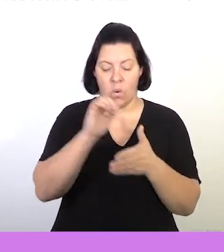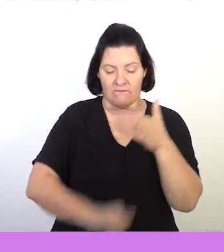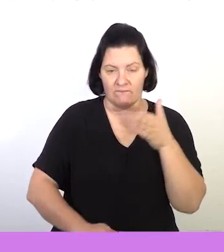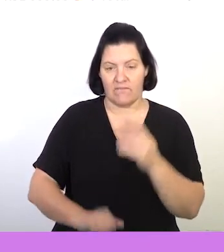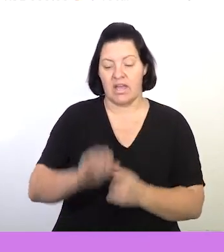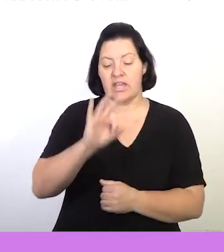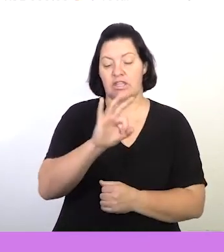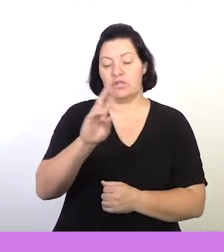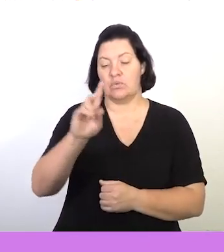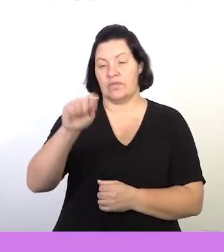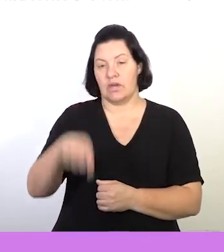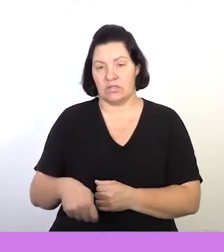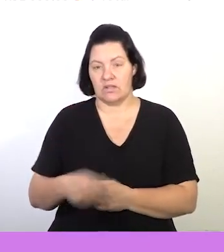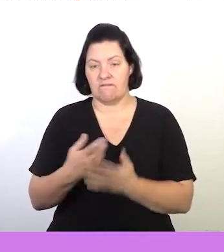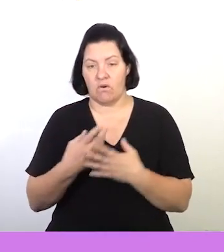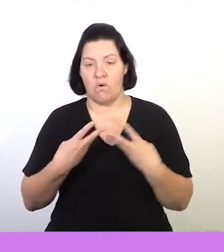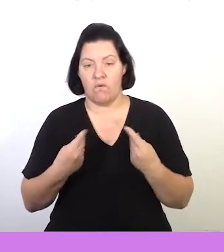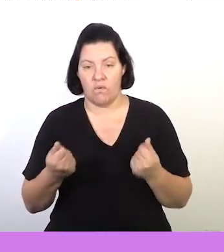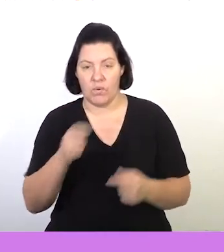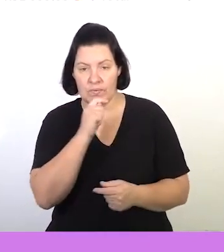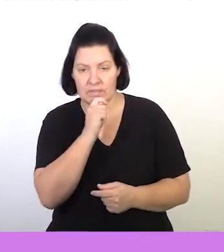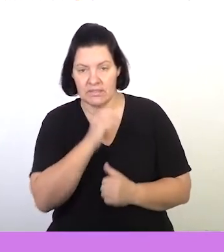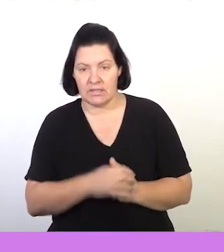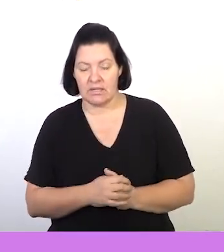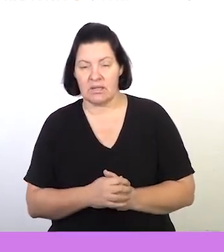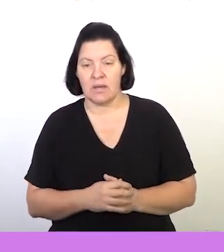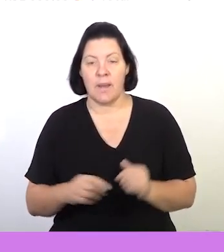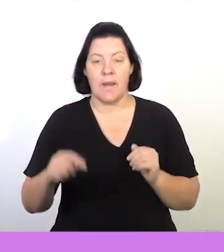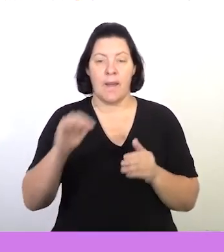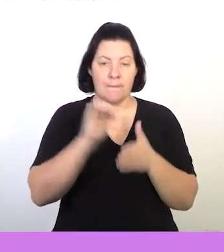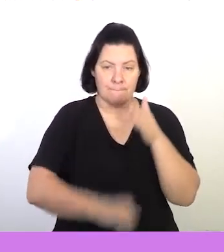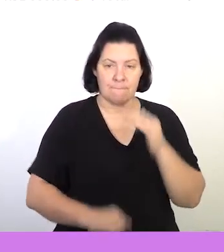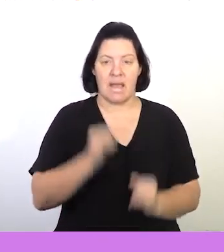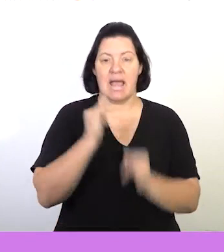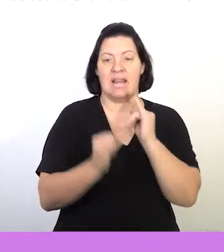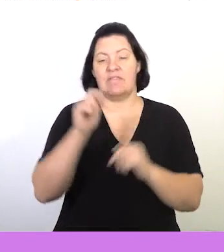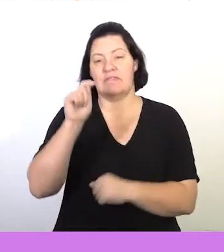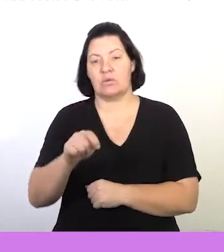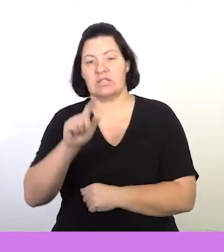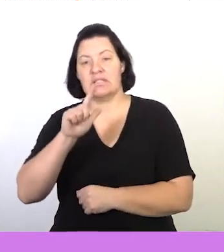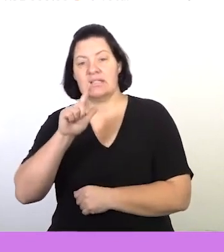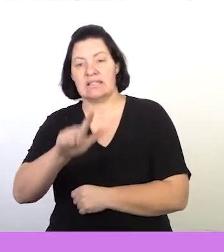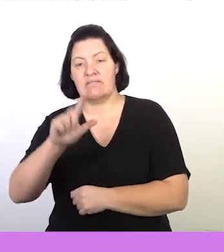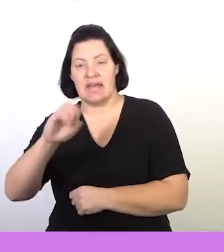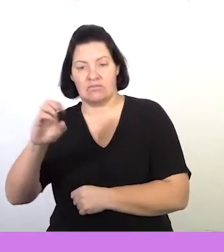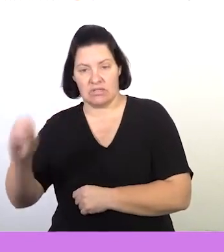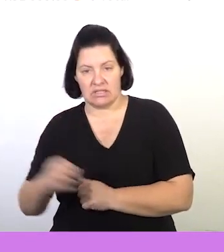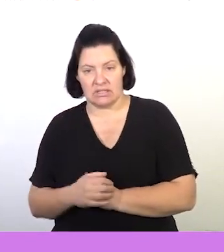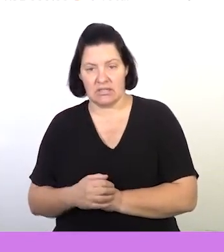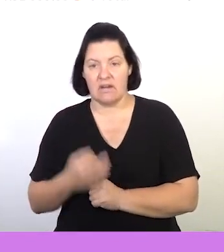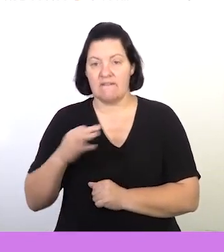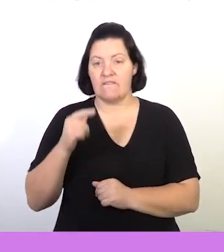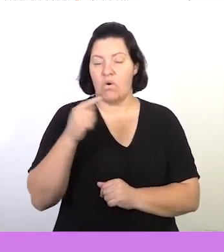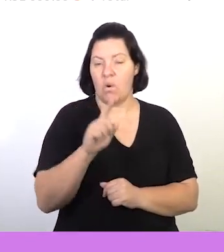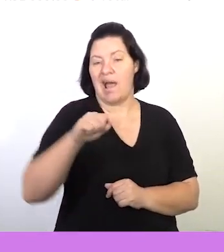minus the 32,000 for the fabric used minus the 11,700 Rand